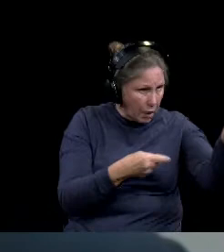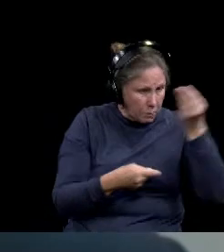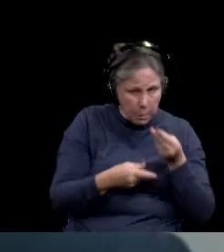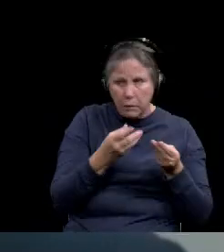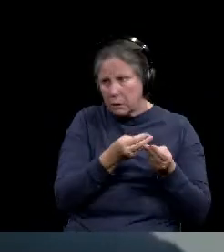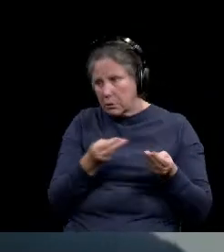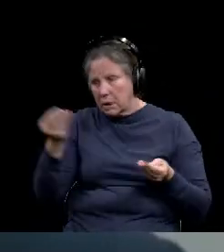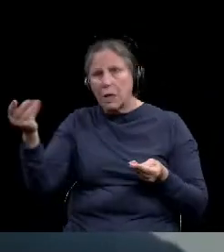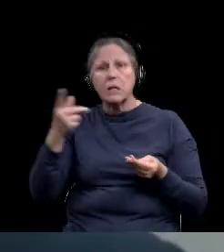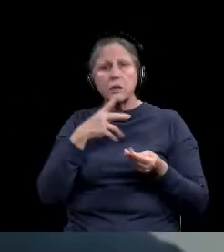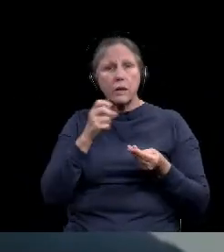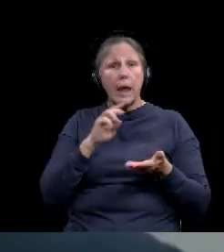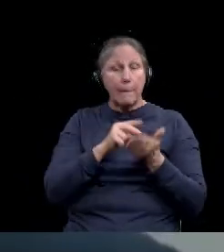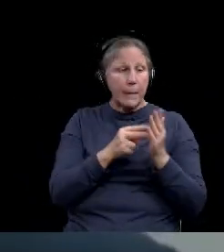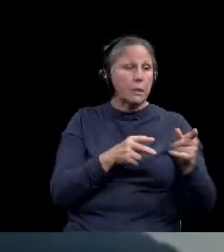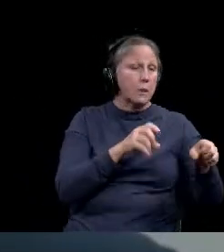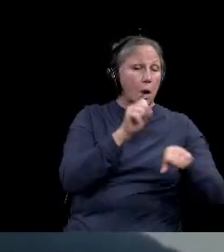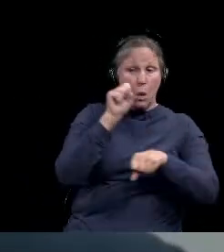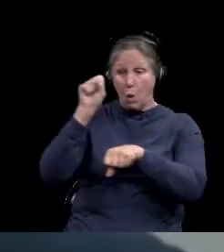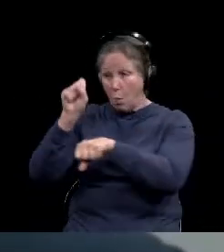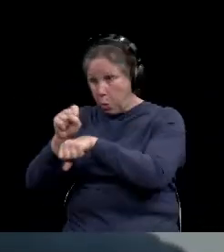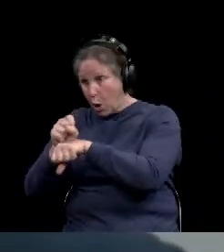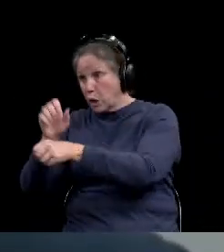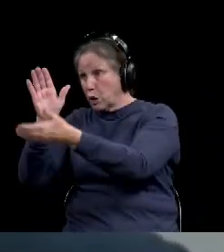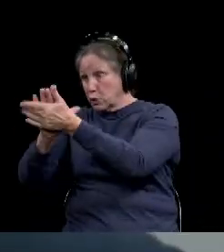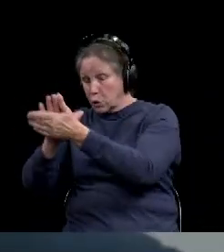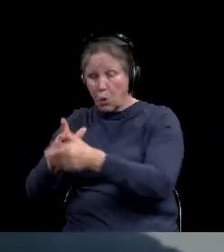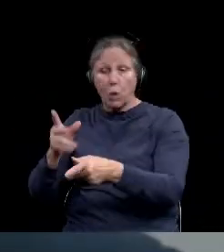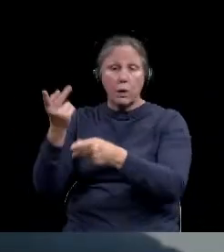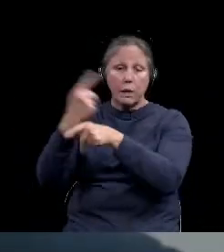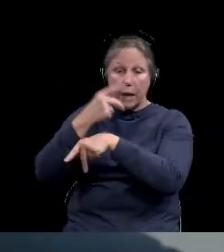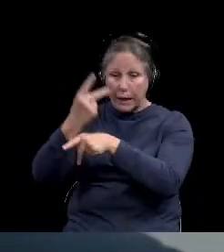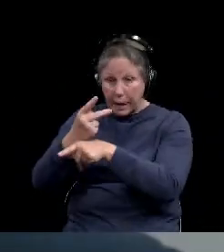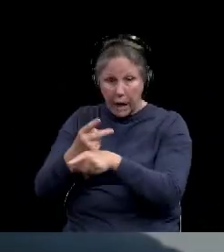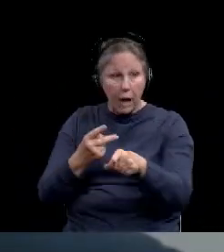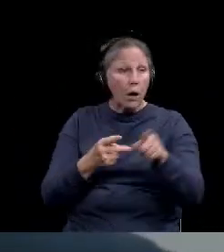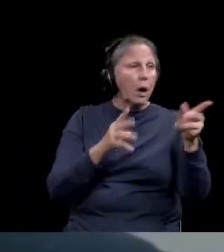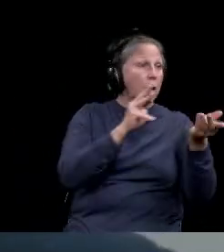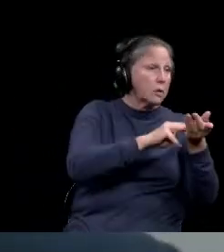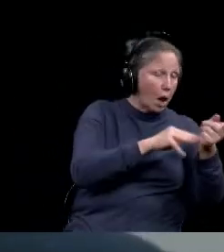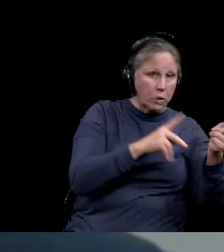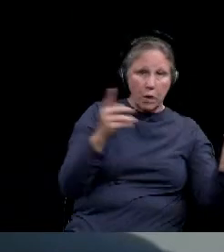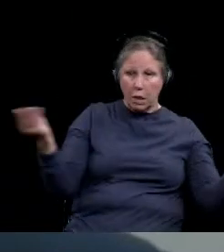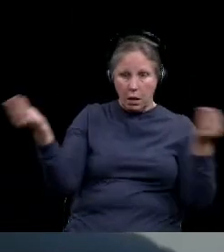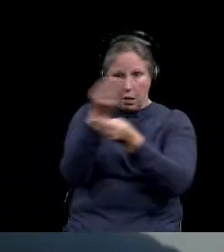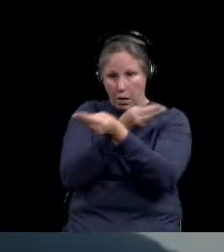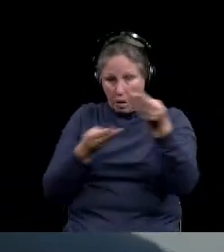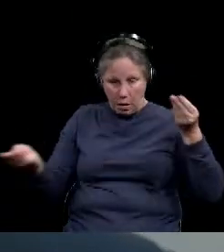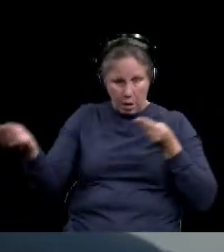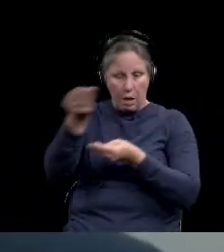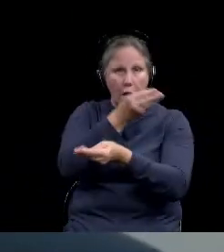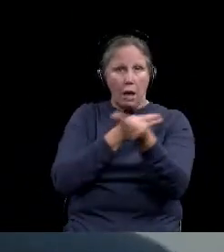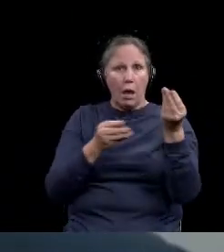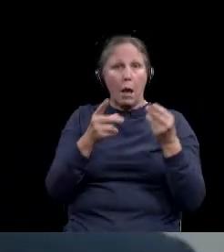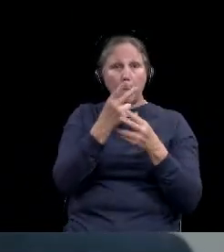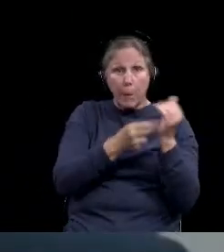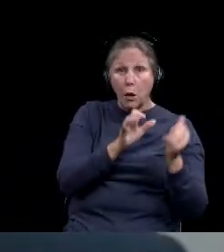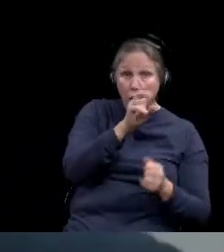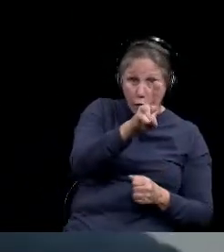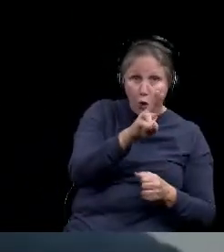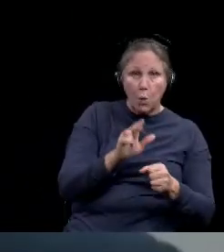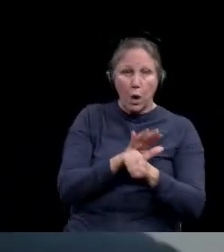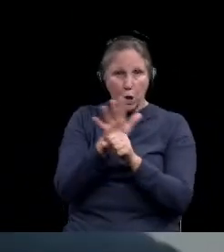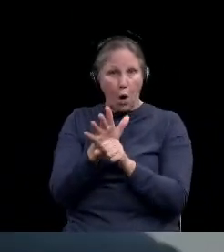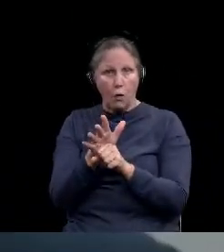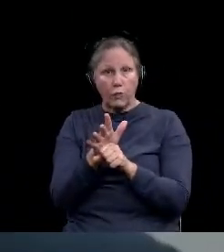coordination communication between employers, schools, daycares, and the healthcare community as flu season, both flu and COVID